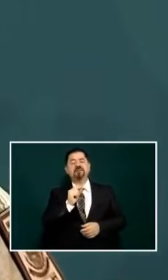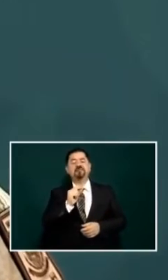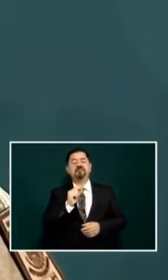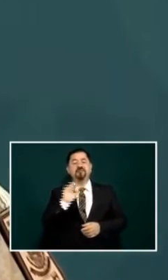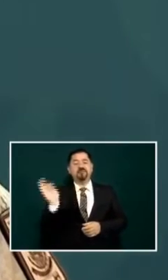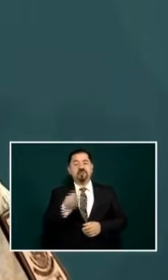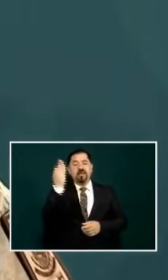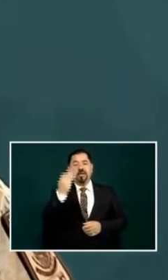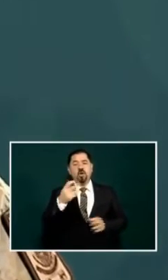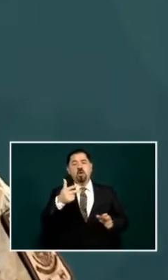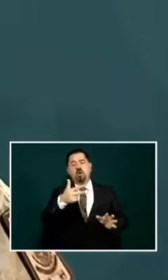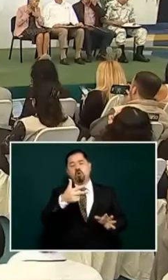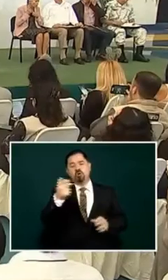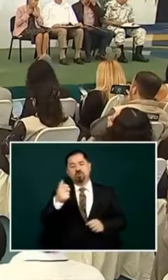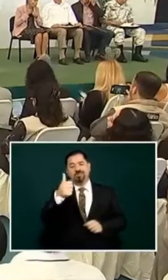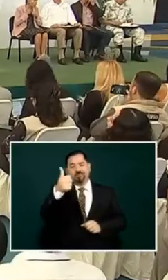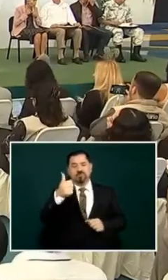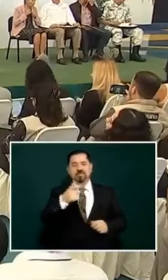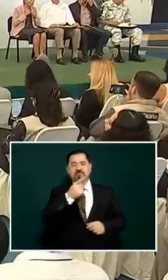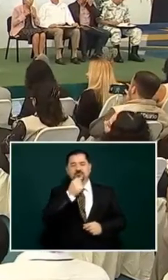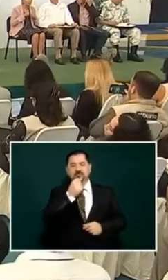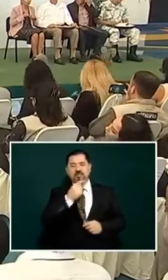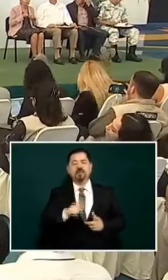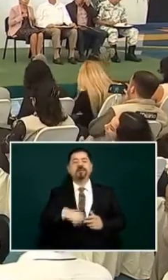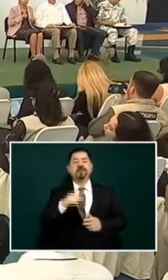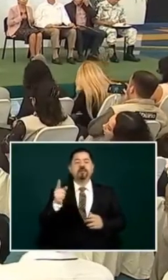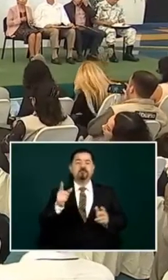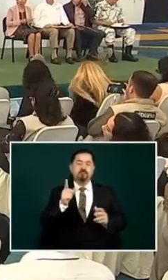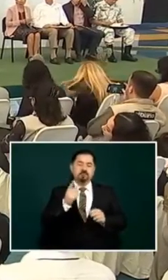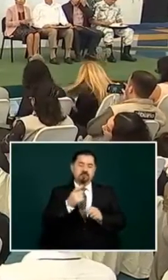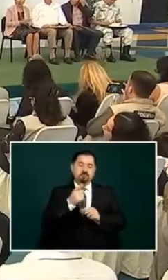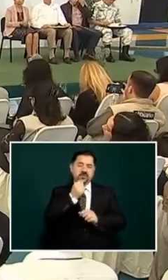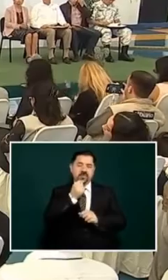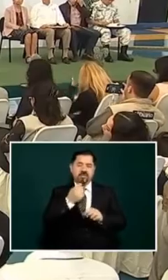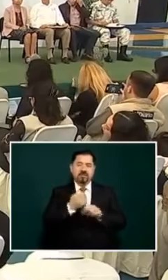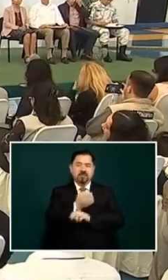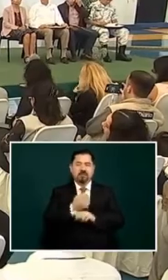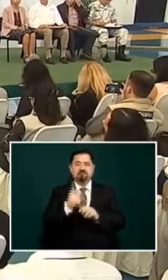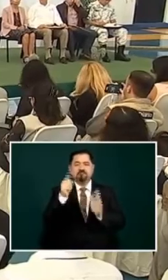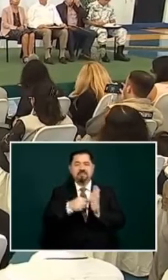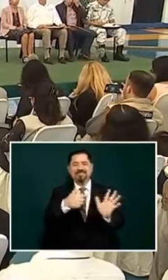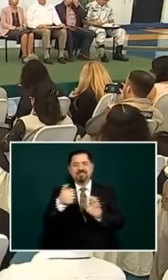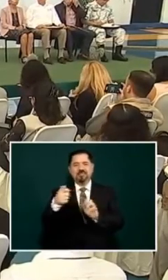and they've got 600 men in the state